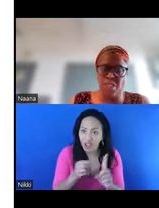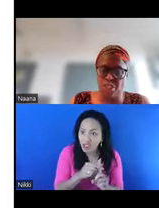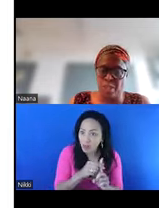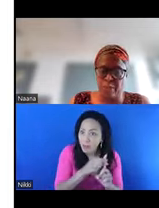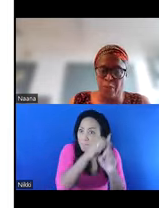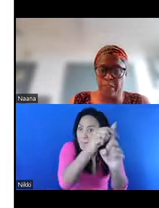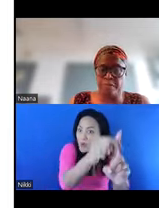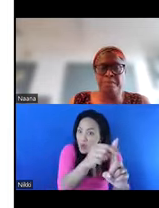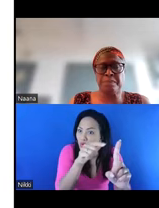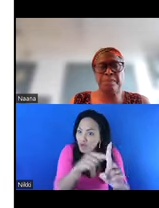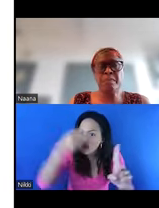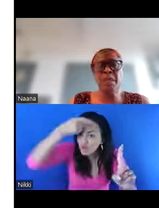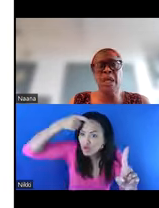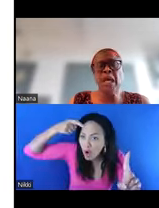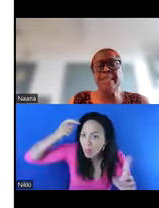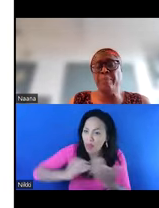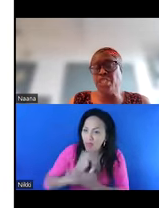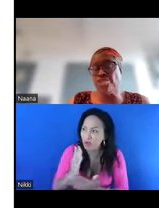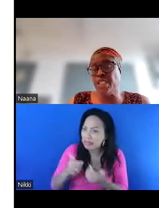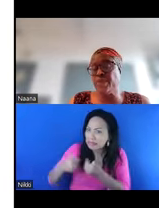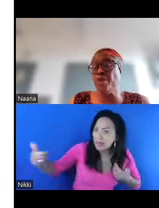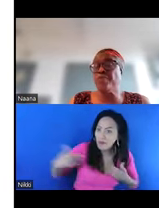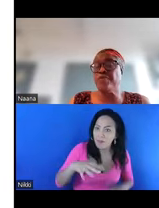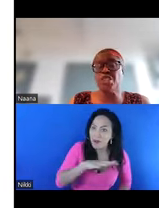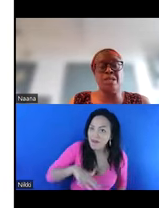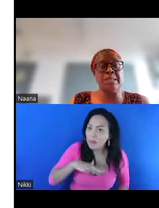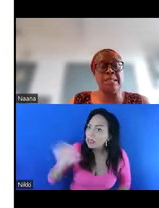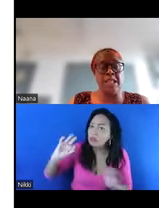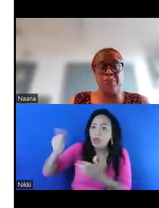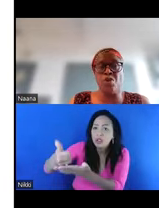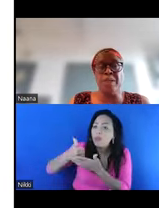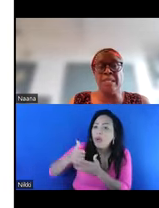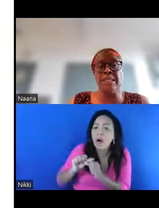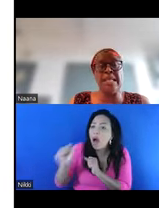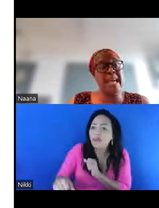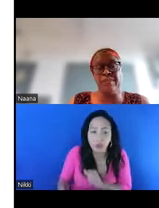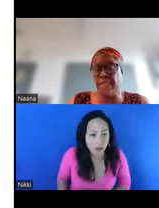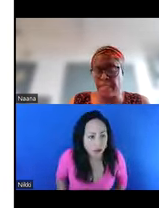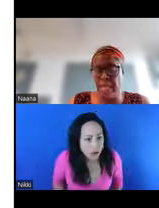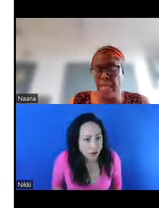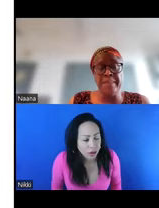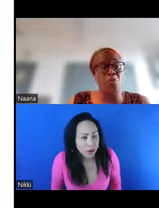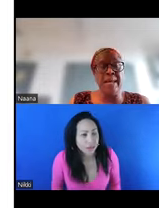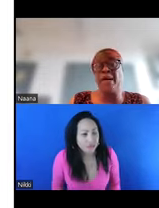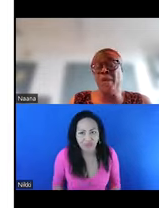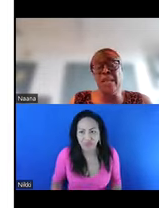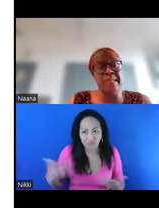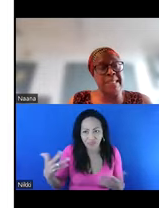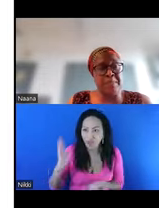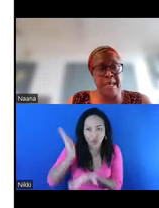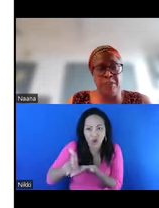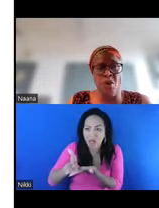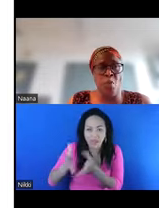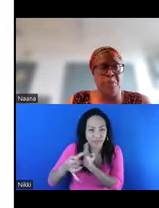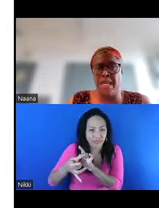compensation and support. Damage trust between professionals and diaspora communities is evident in the work that we